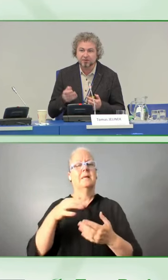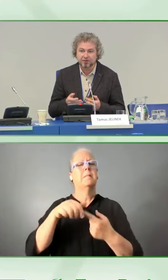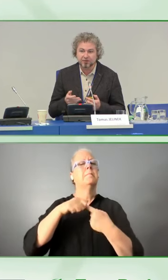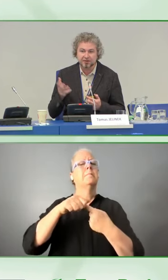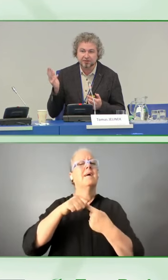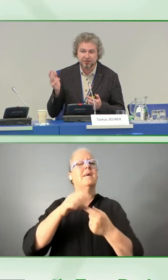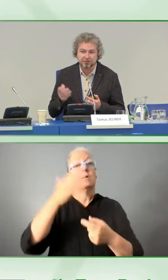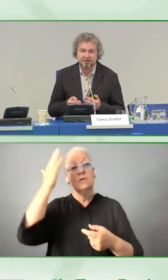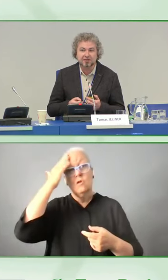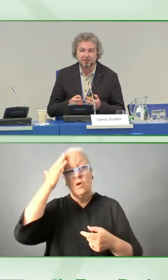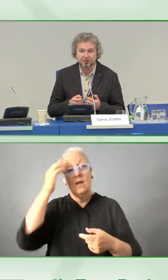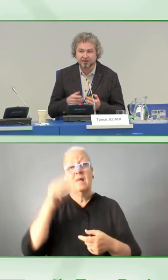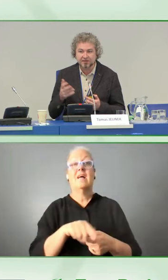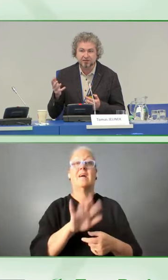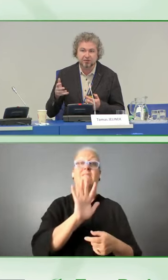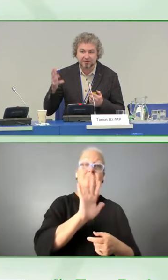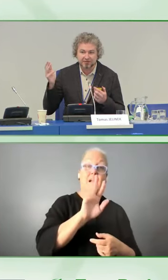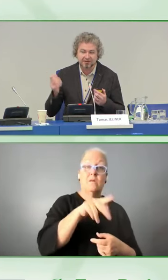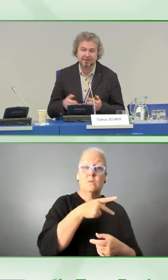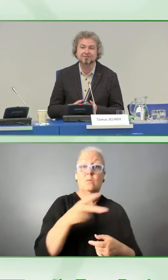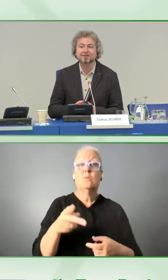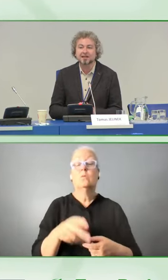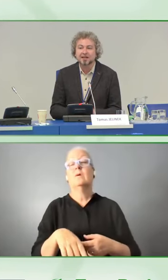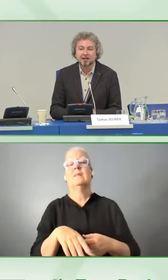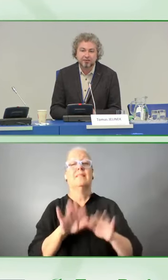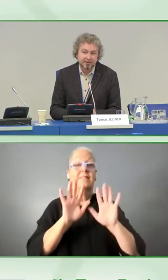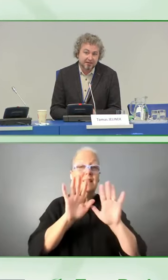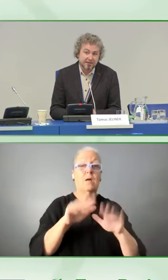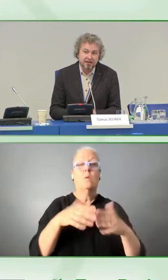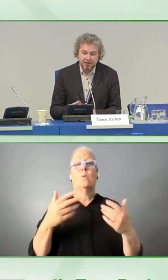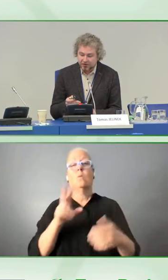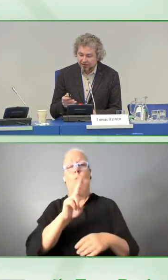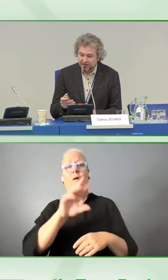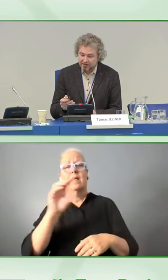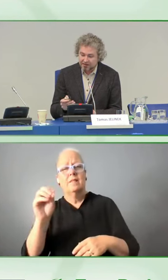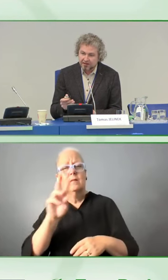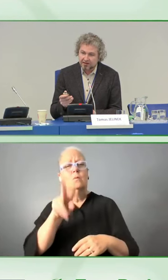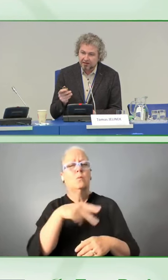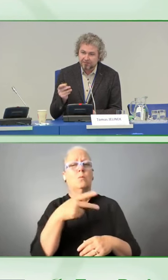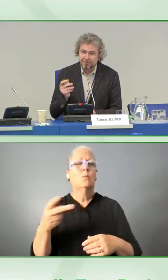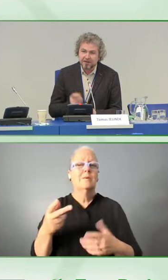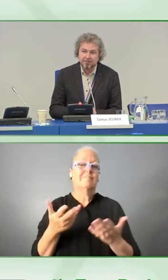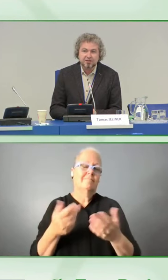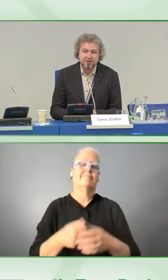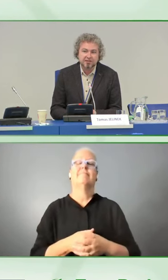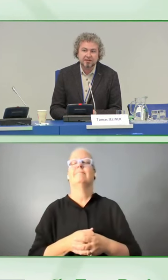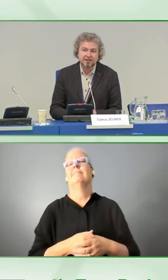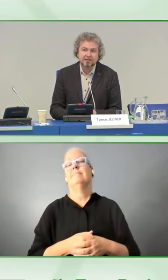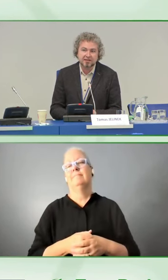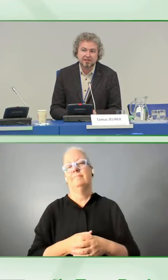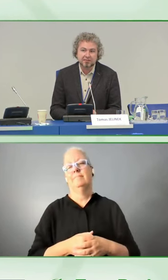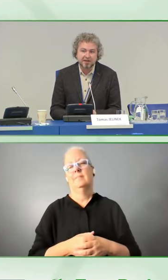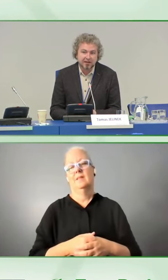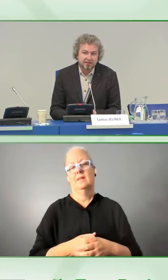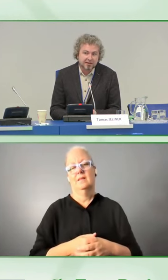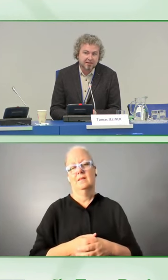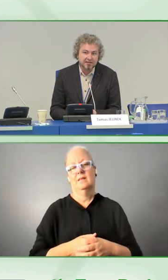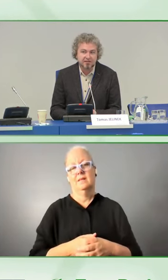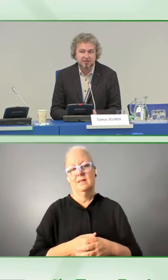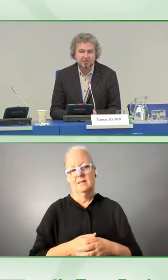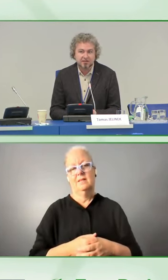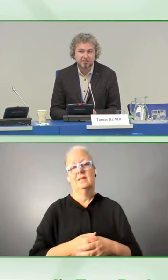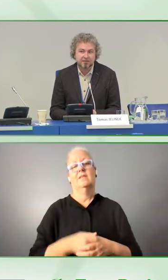5 euro, 10 euro, 20 euro and so on everywhere. You can imagine that in some